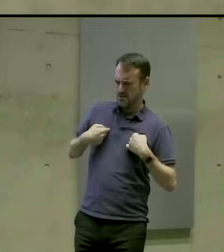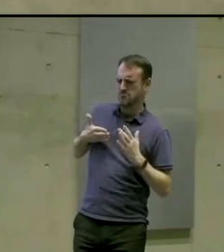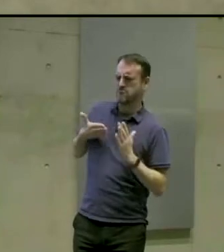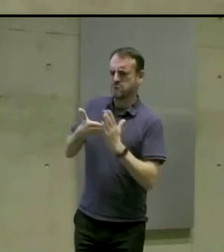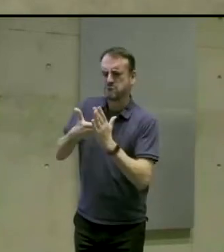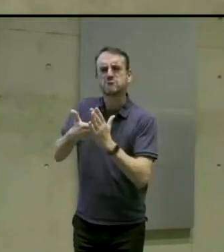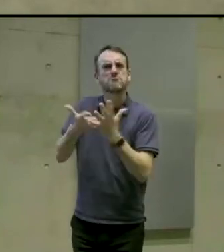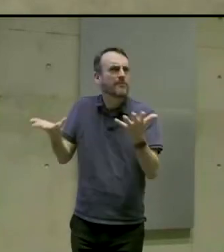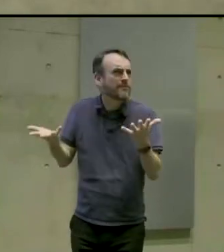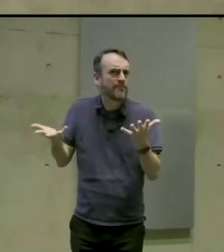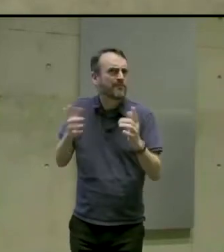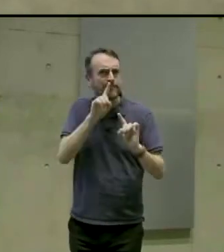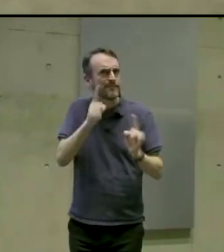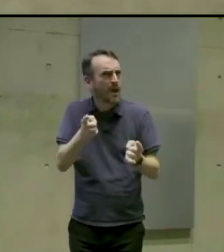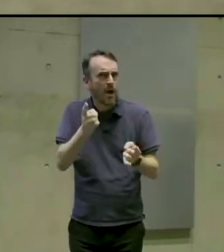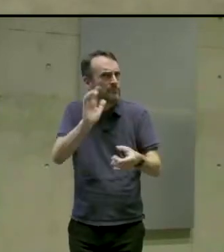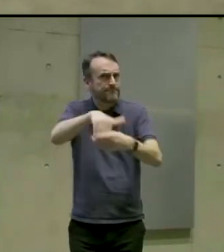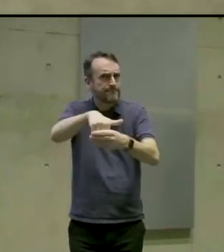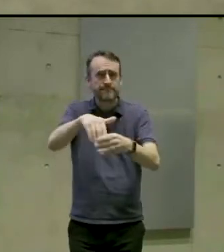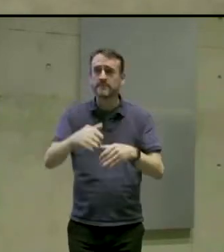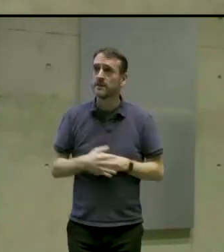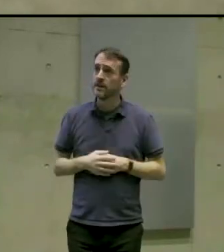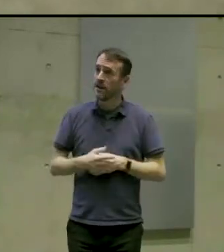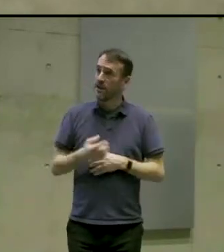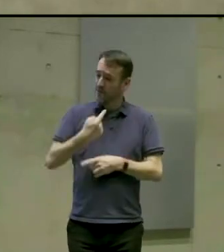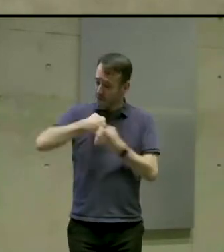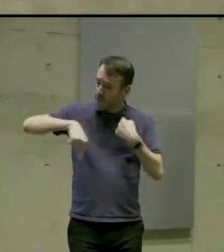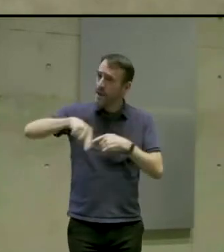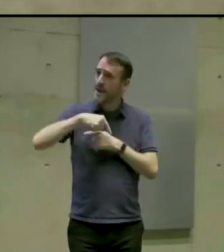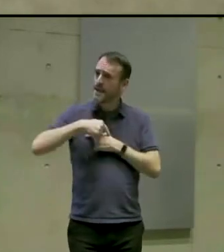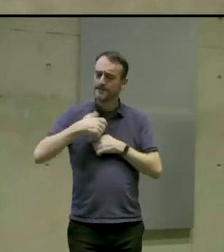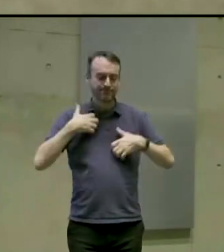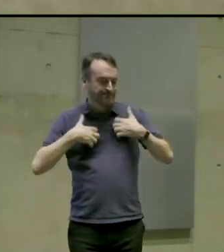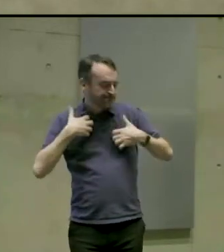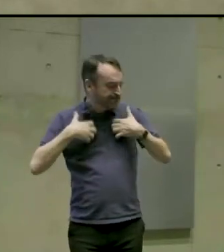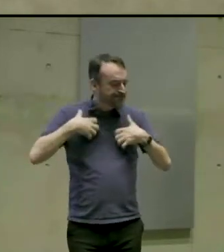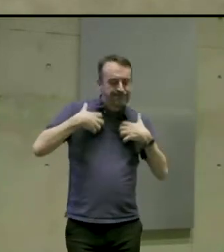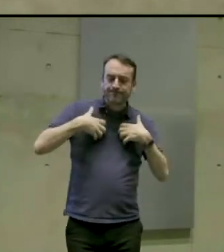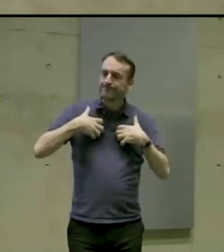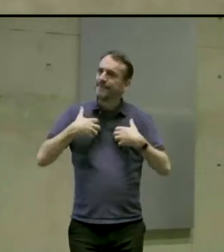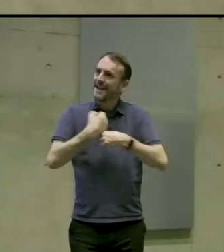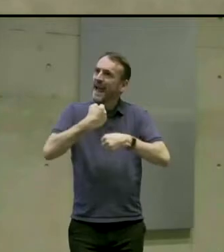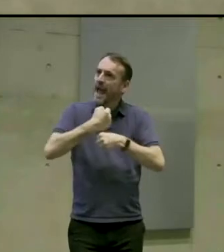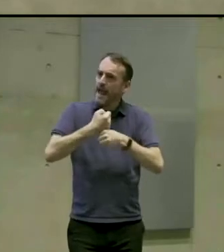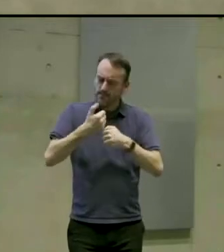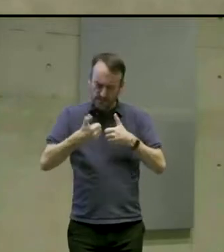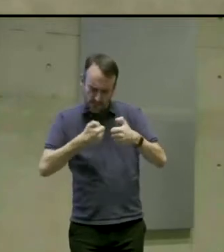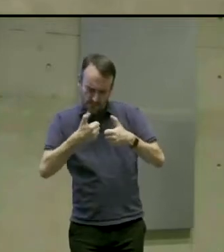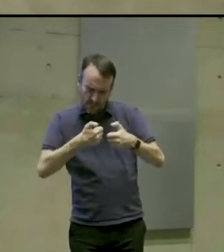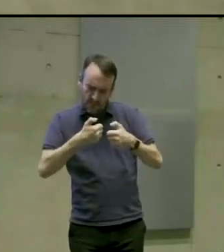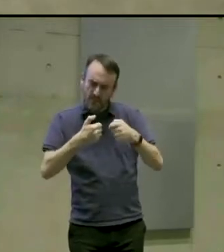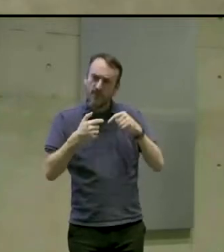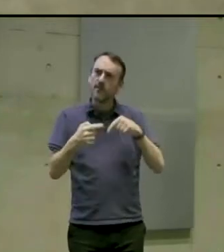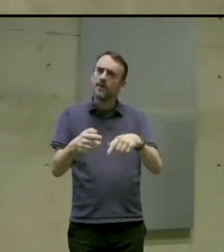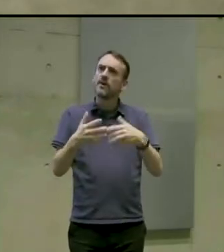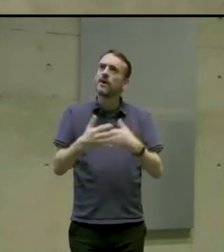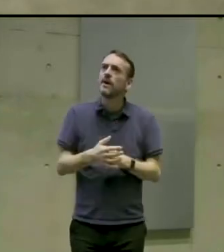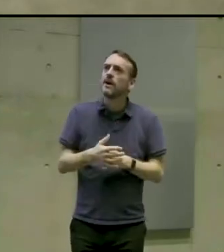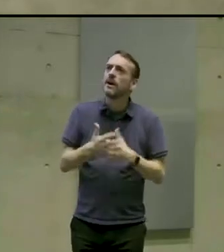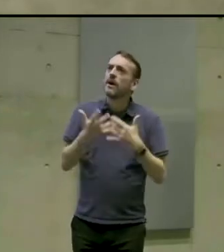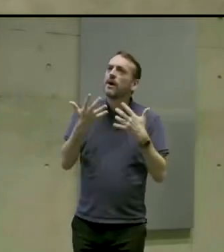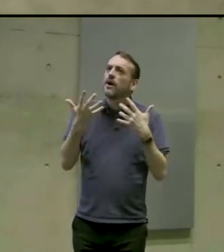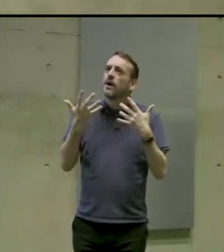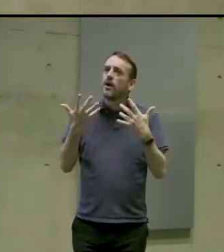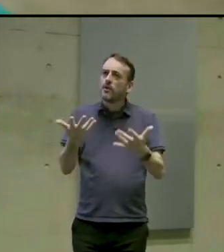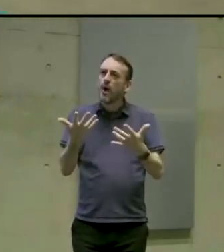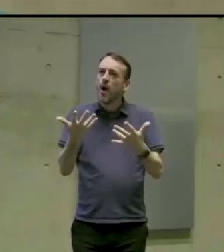So being big gamers ourselves the idea that there are players that are not able to enjoy